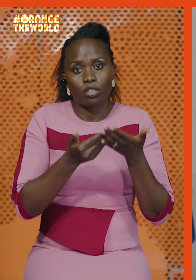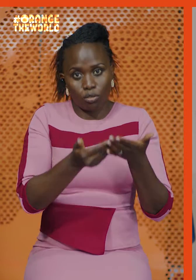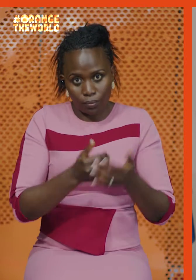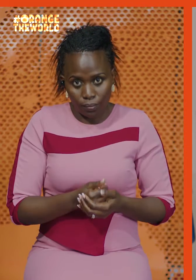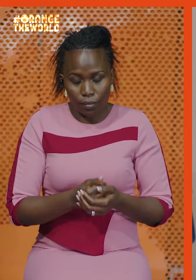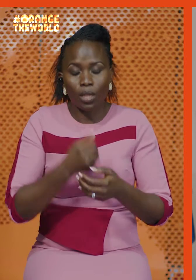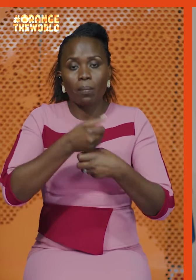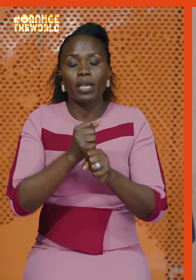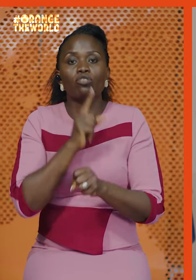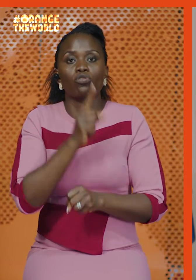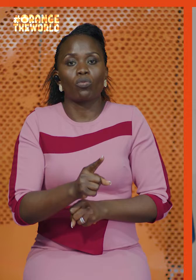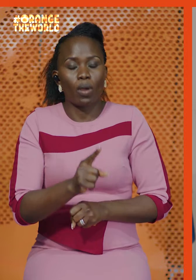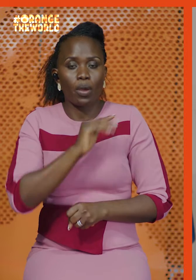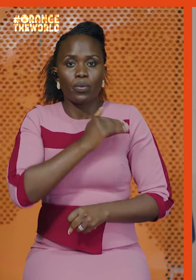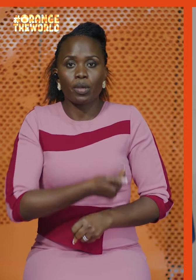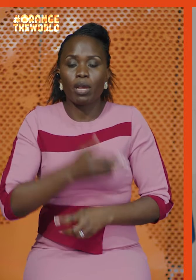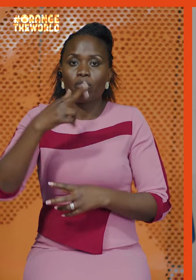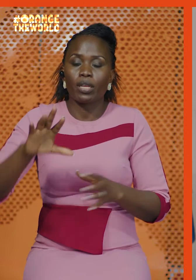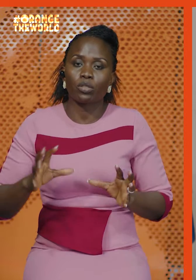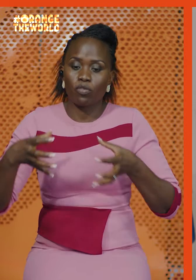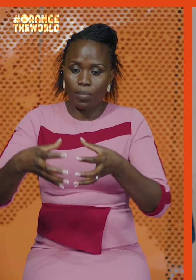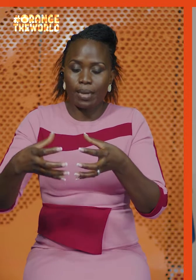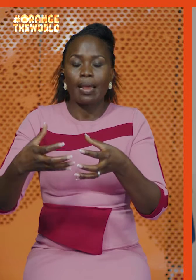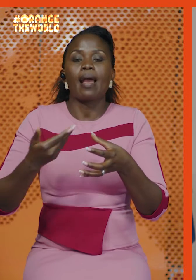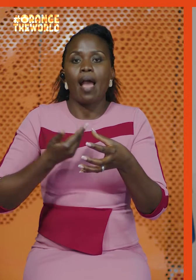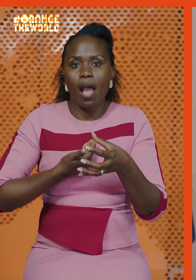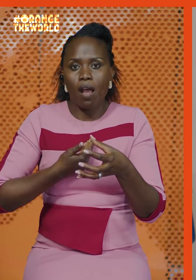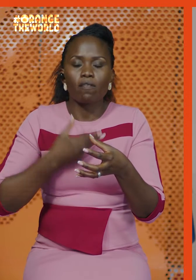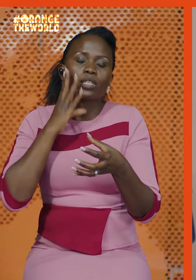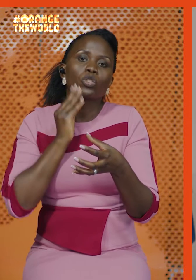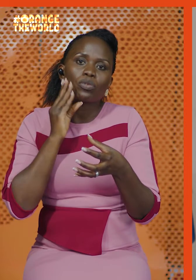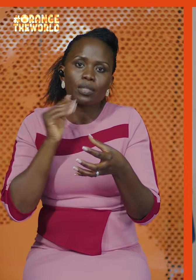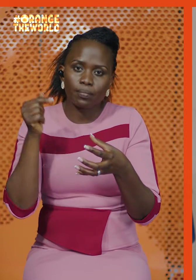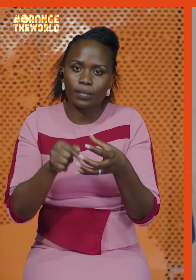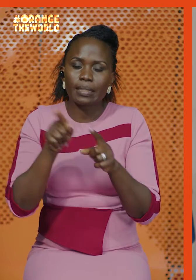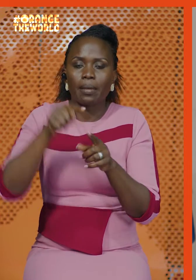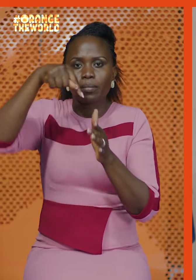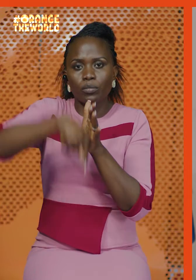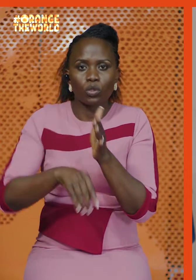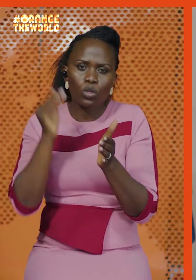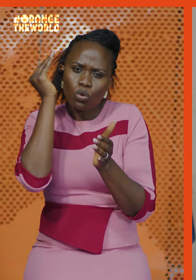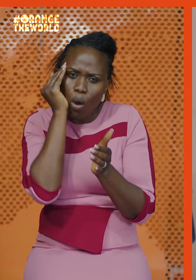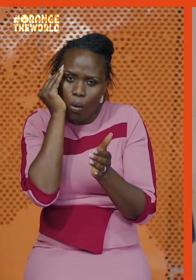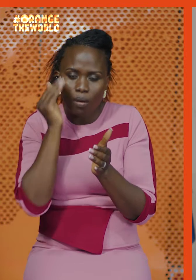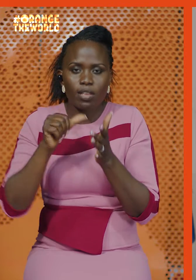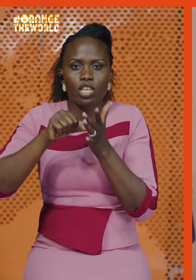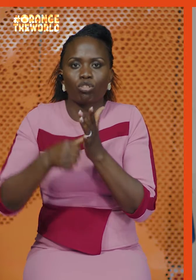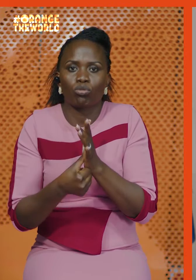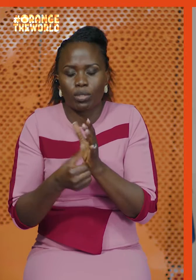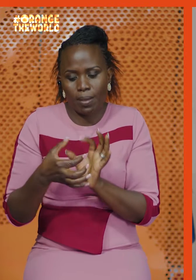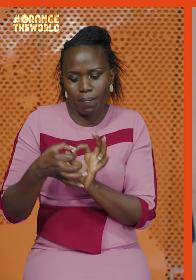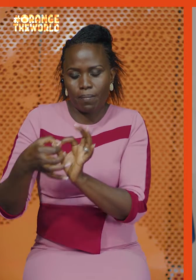that women's rights movement have lots of experience and deep knowledge of factors